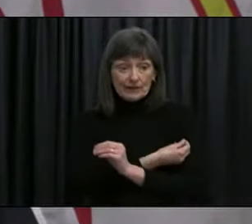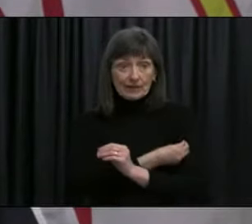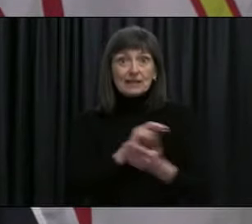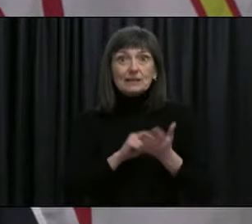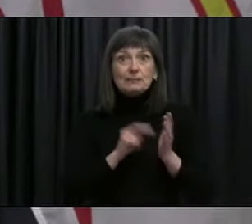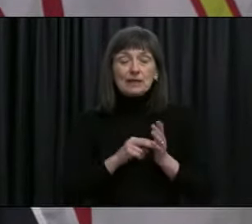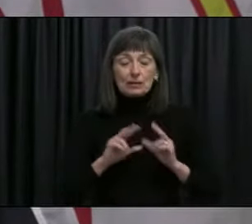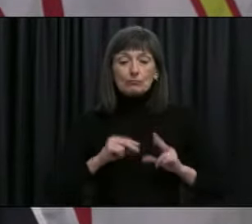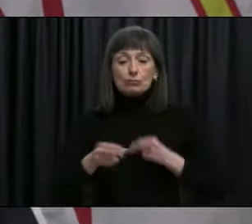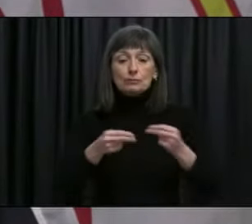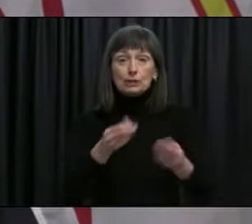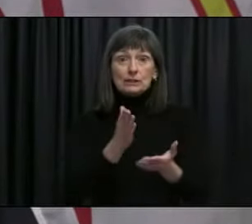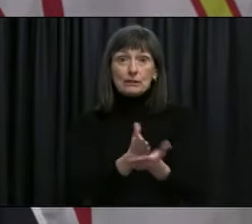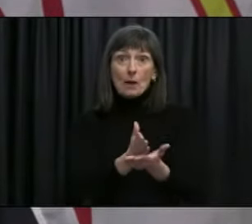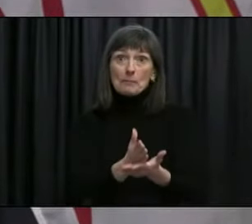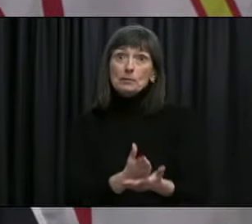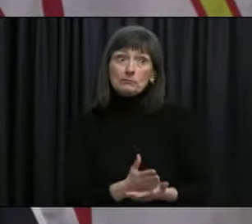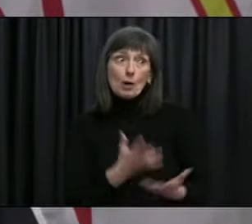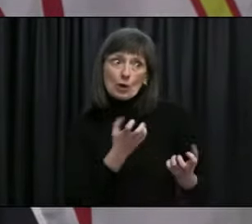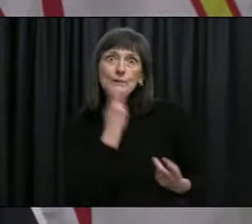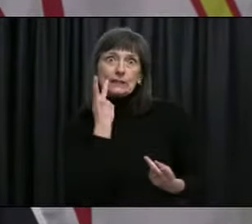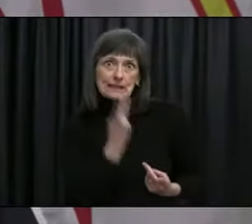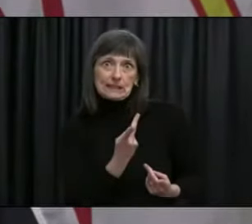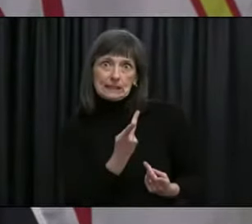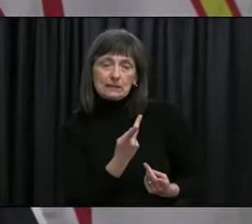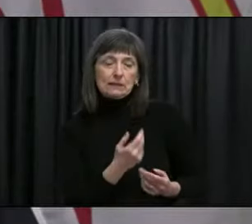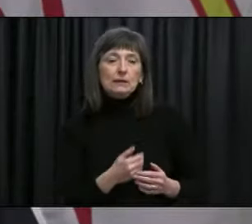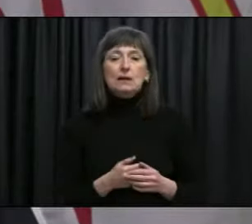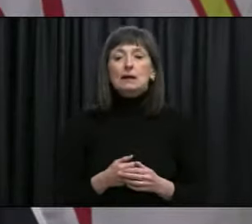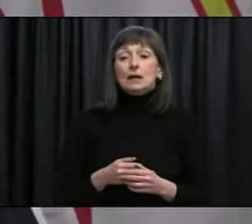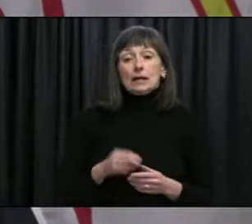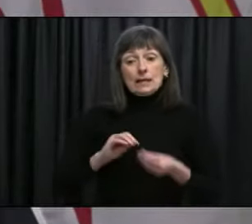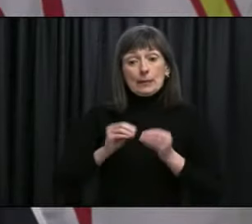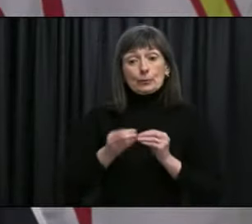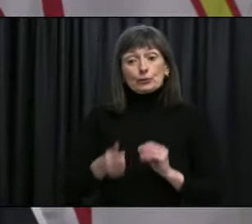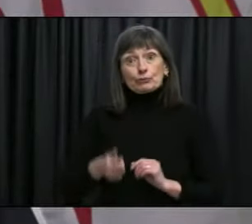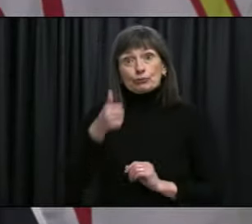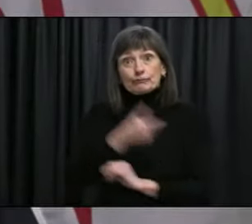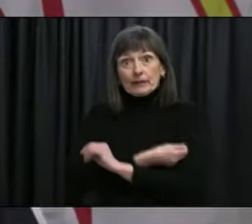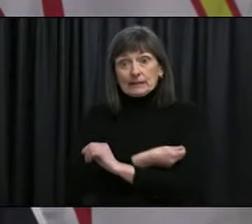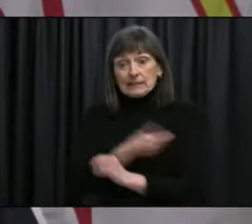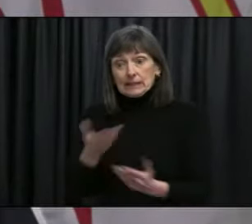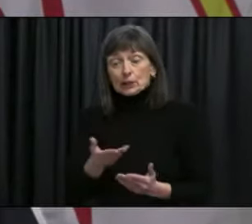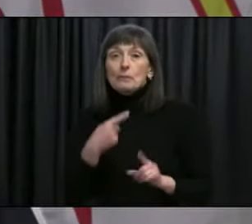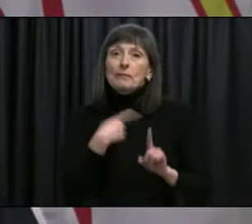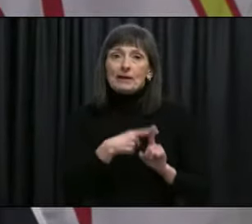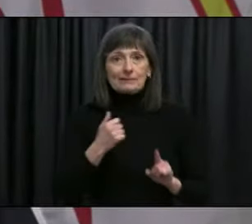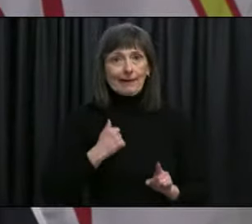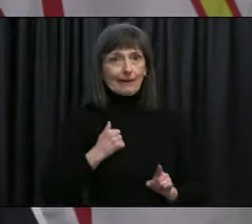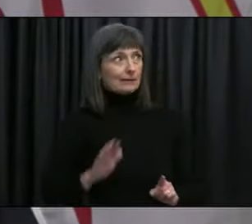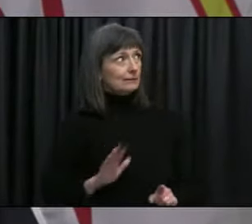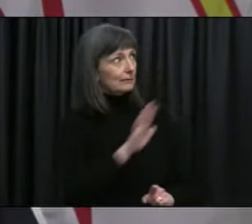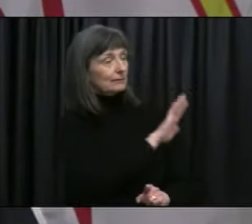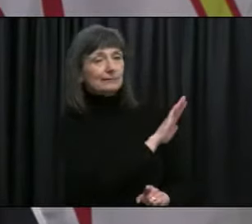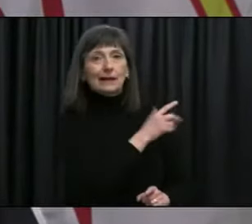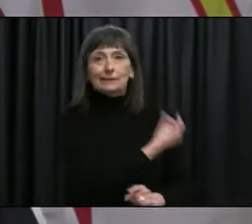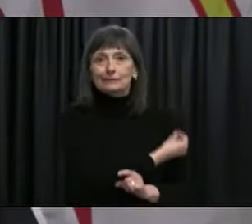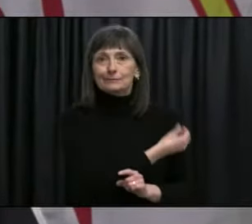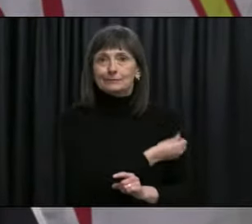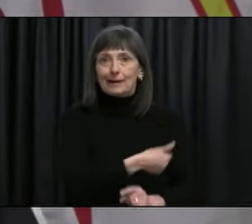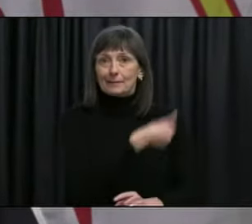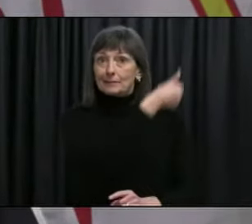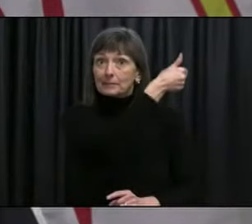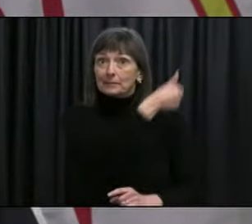good proportion of our population vaccinated as well as in the rest of the country. Um, we'd certainly want to see reduction in